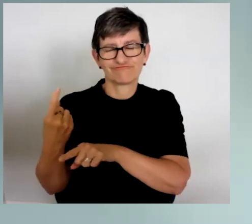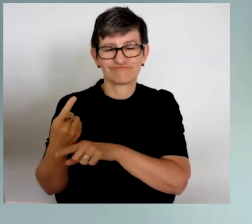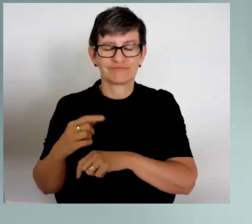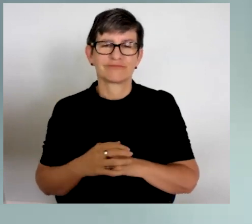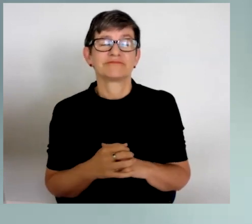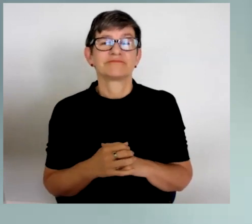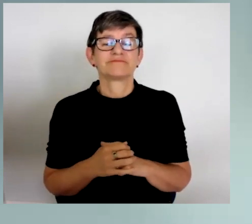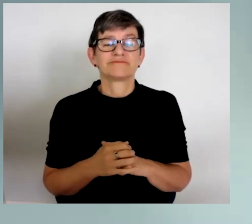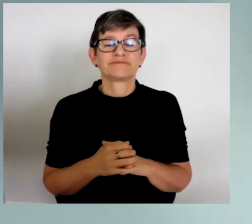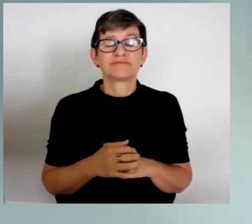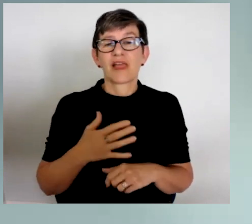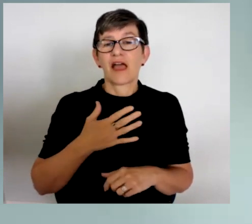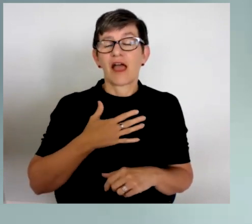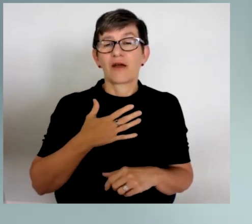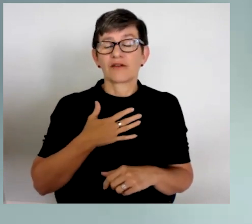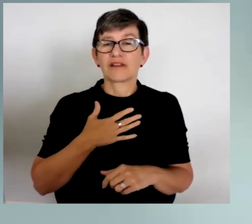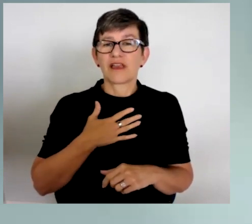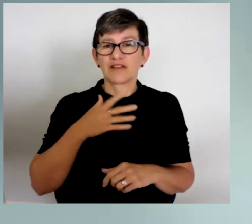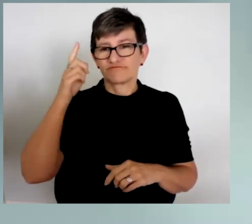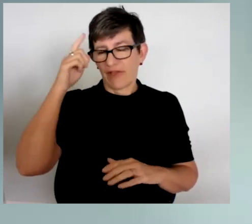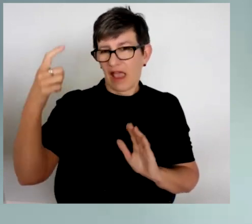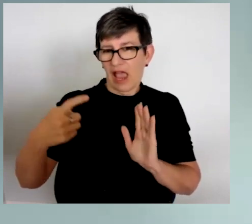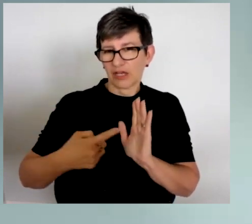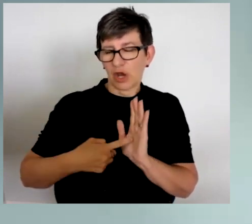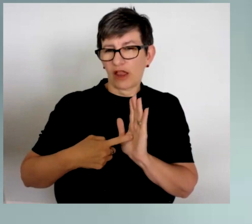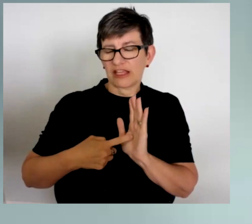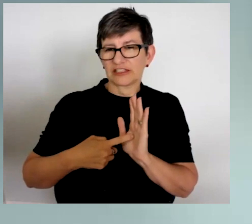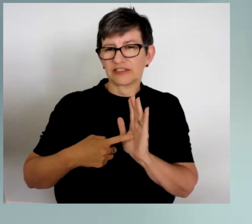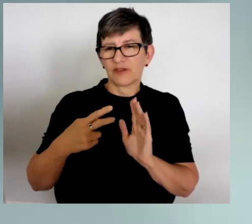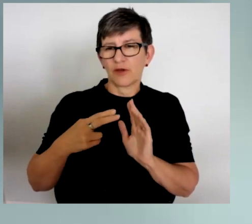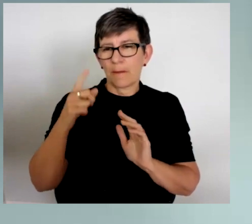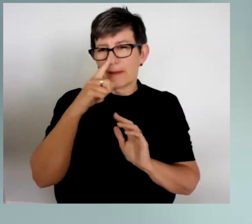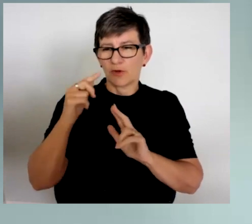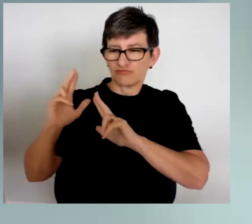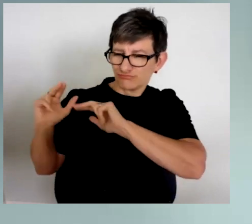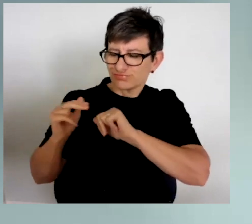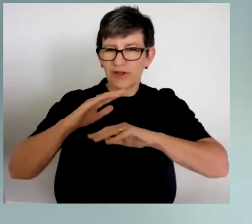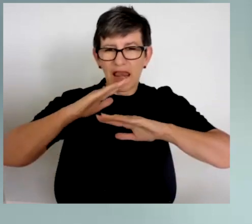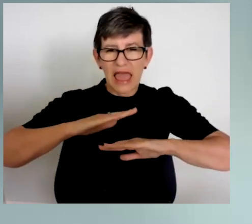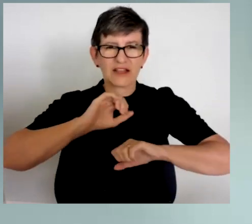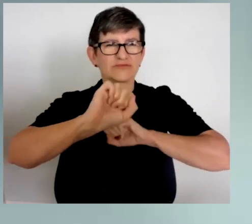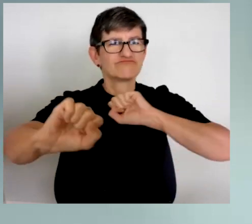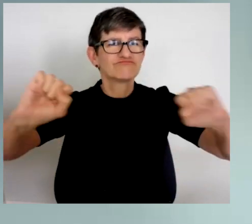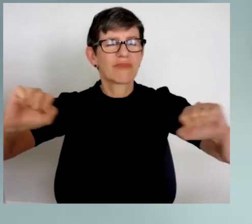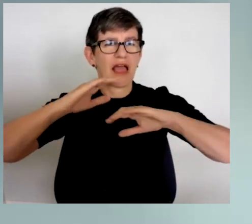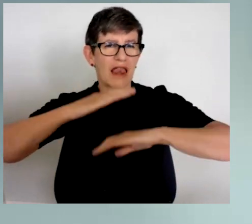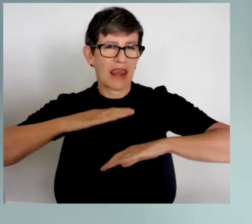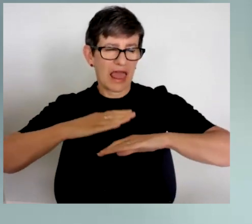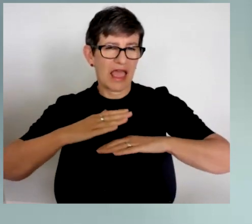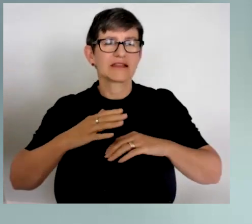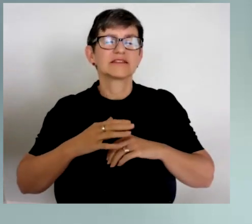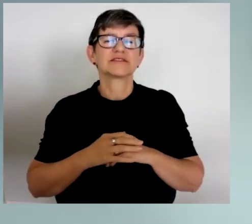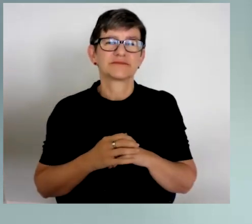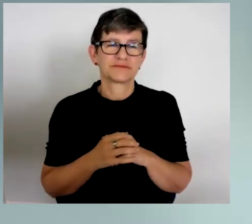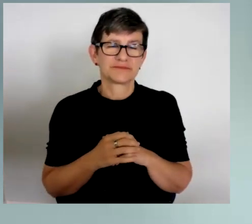that. And I'd like to add my acknowledgement of the traditional custodians of the various lands that we're meeting on